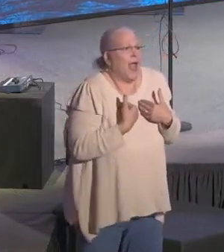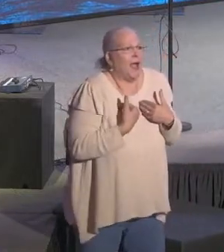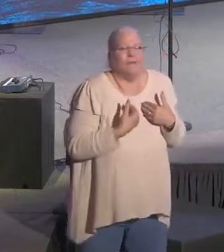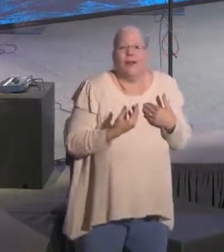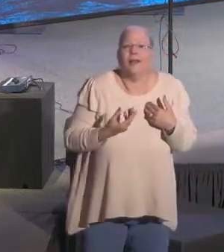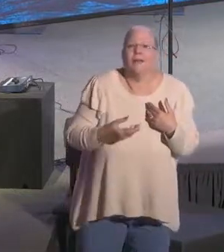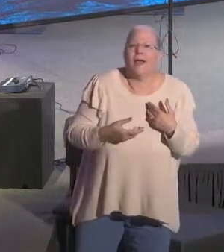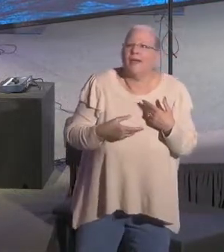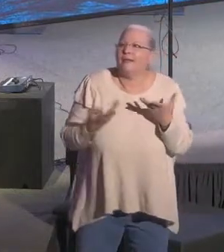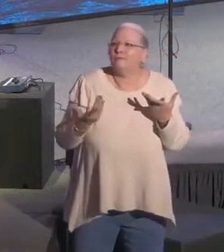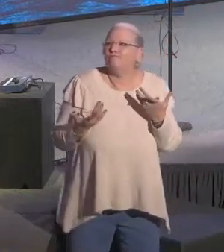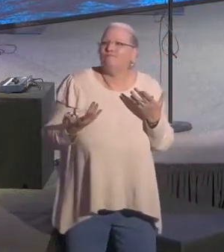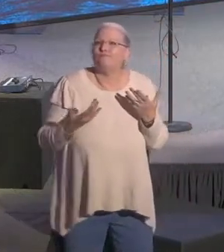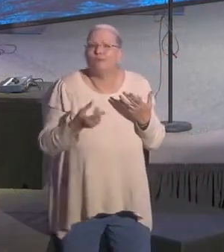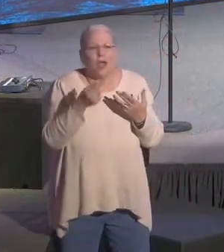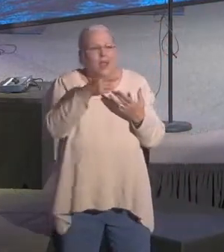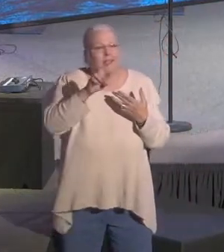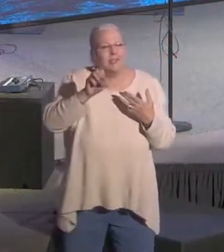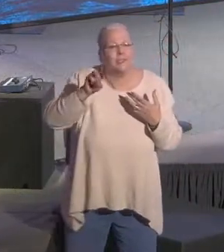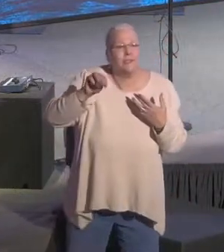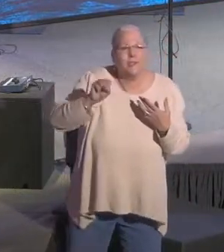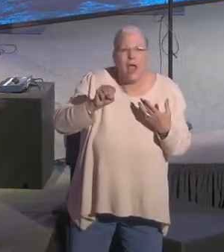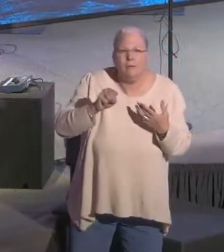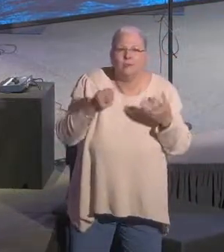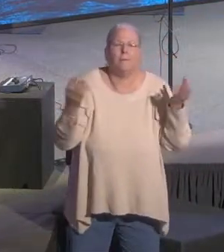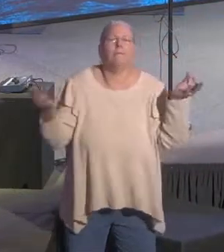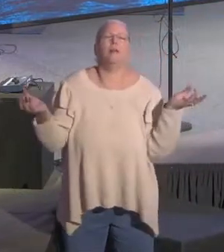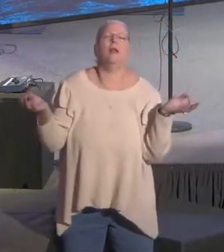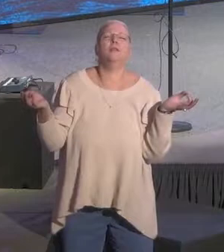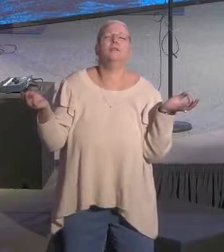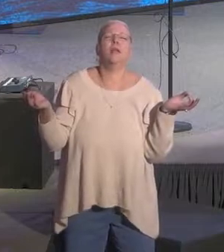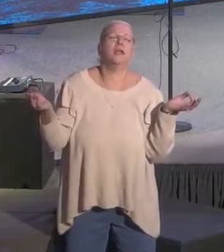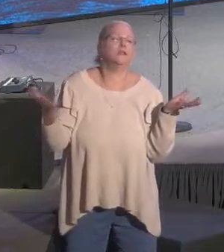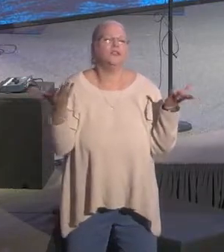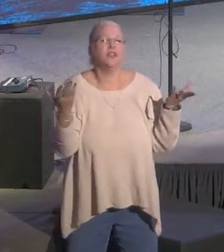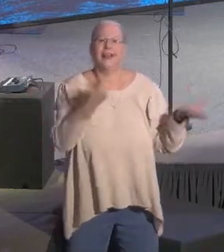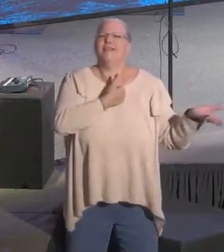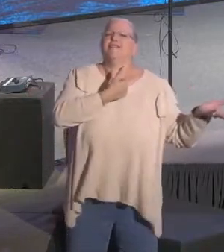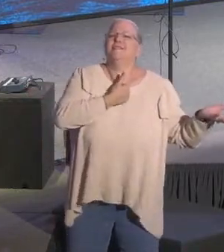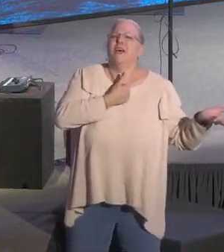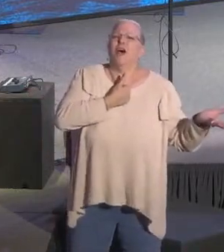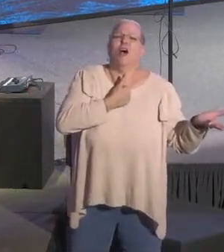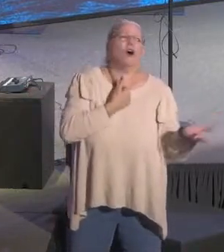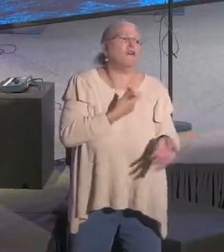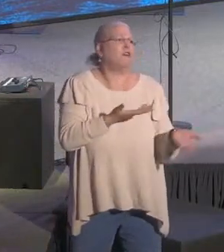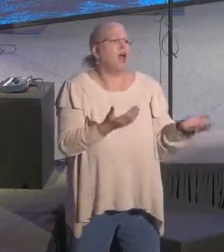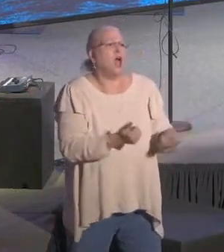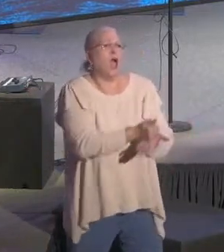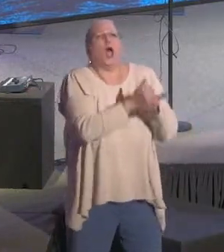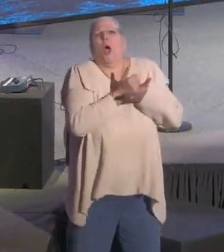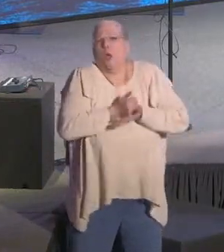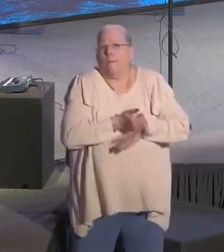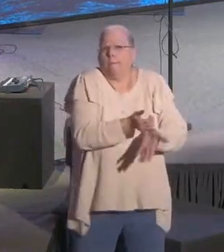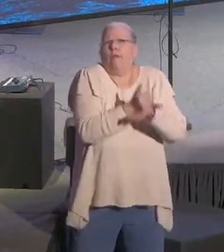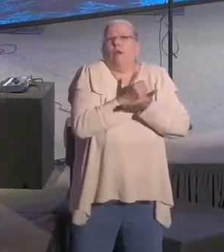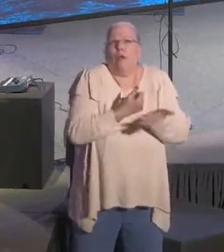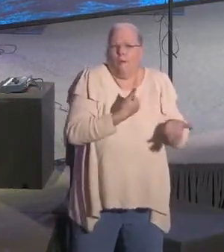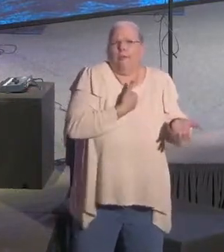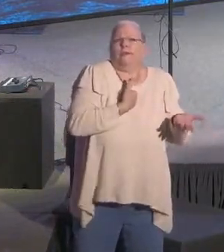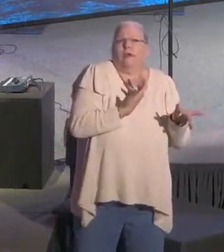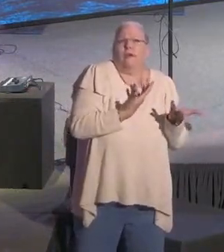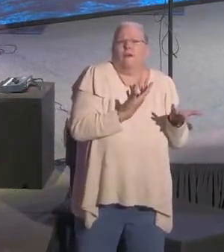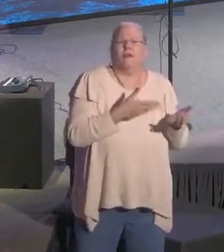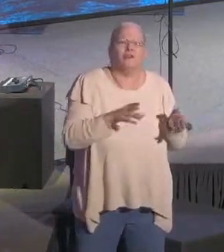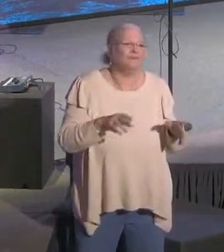And I just want to tell you this. I disagree strongly. I believe, and I'm a huge believer, in the mission